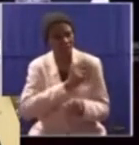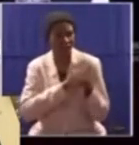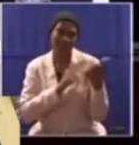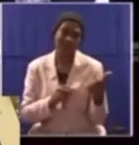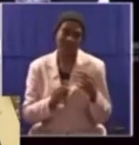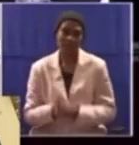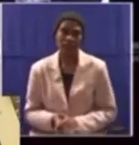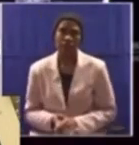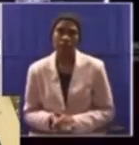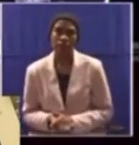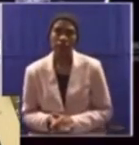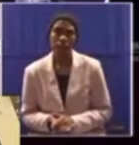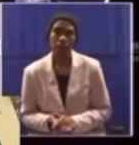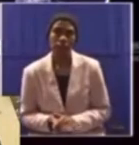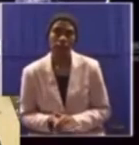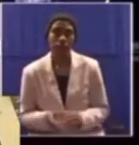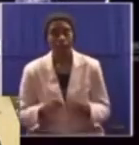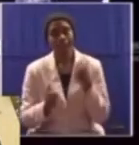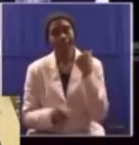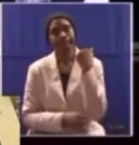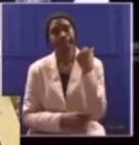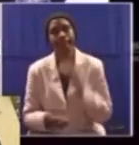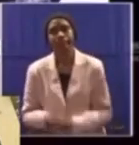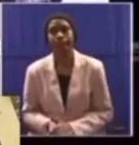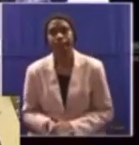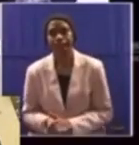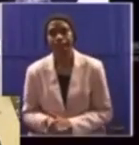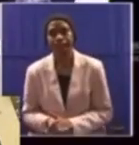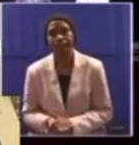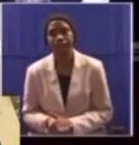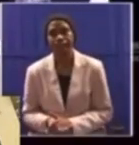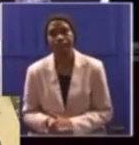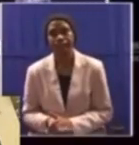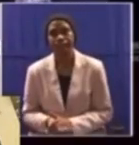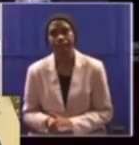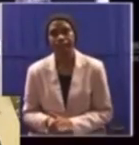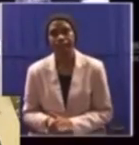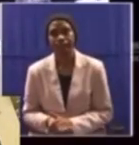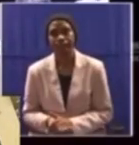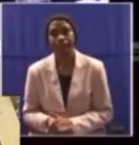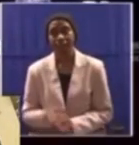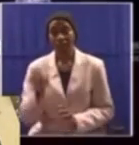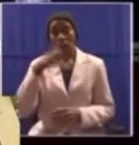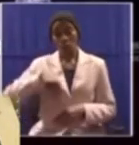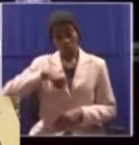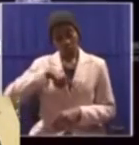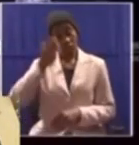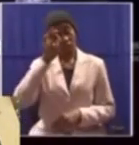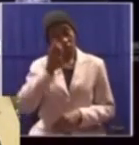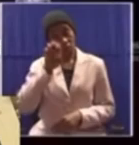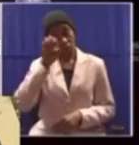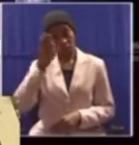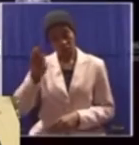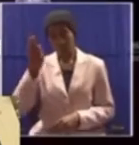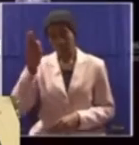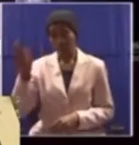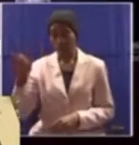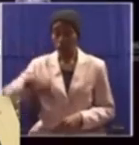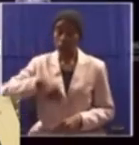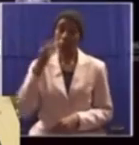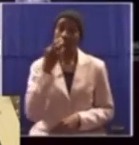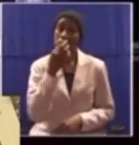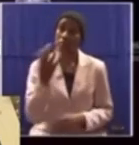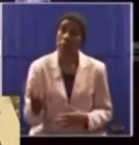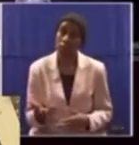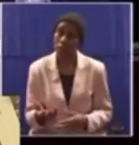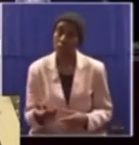in conclusion, for us as the economic freedom fighters, we are saying